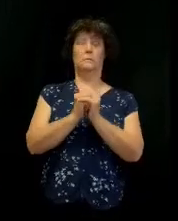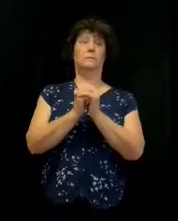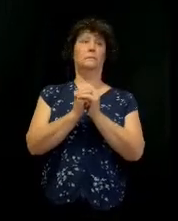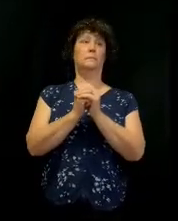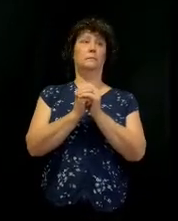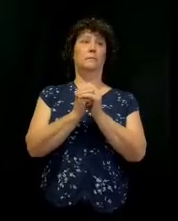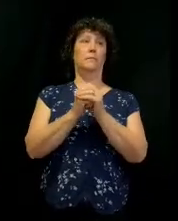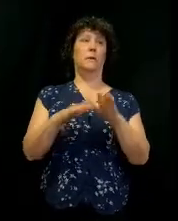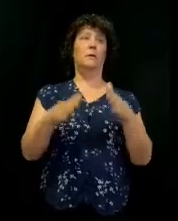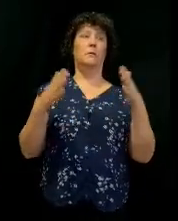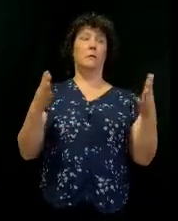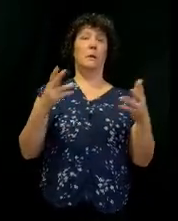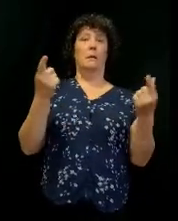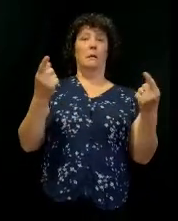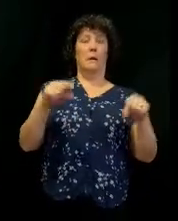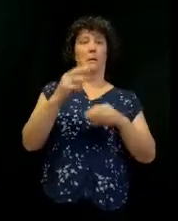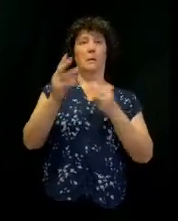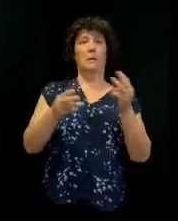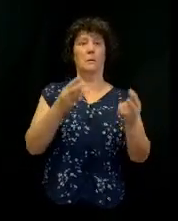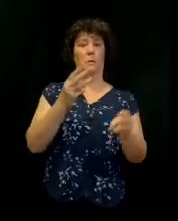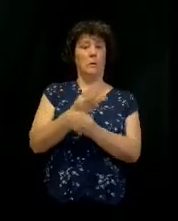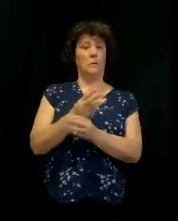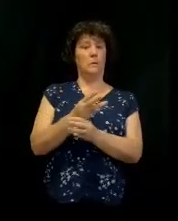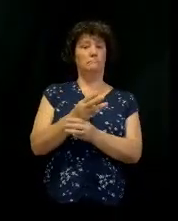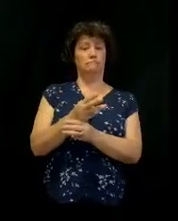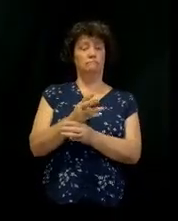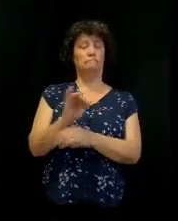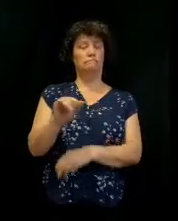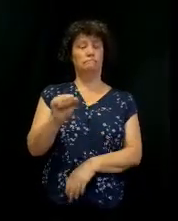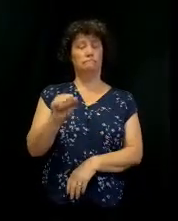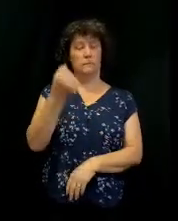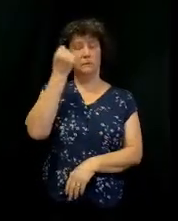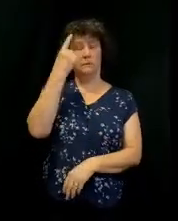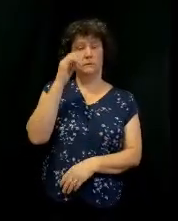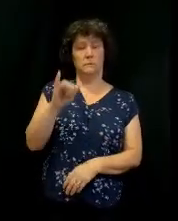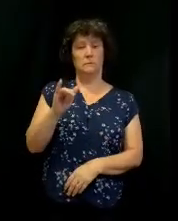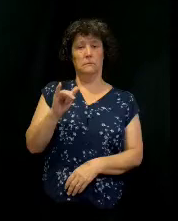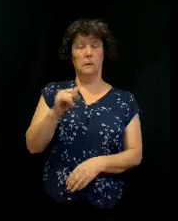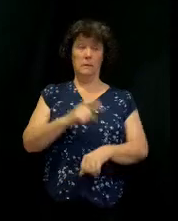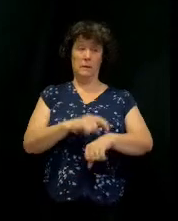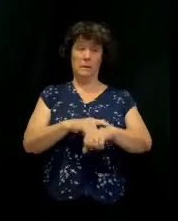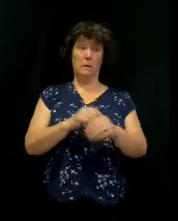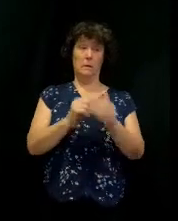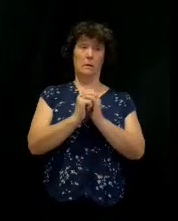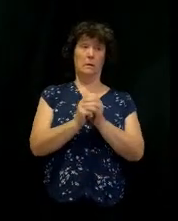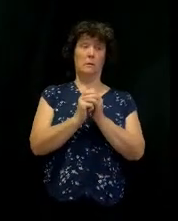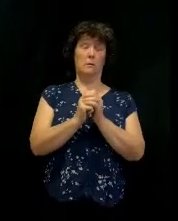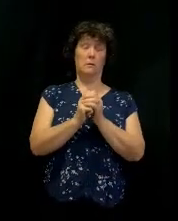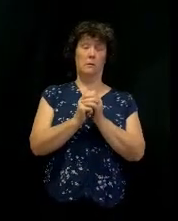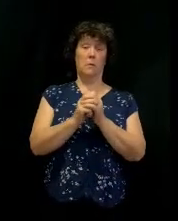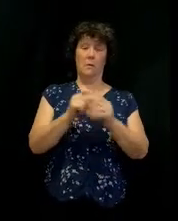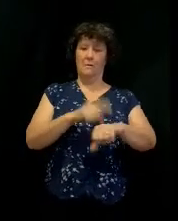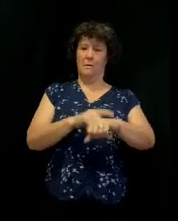There's a lot going on in our world, and I understand it. But this is the time you worship is when the things get hard.